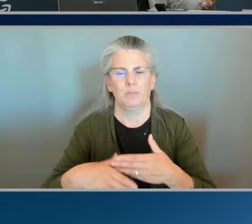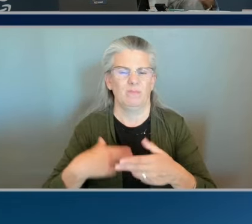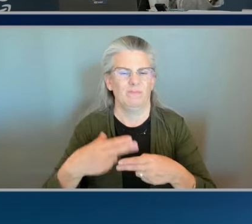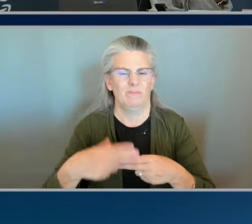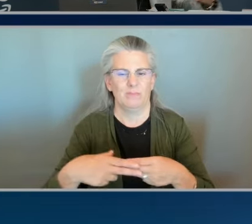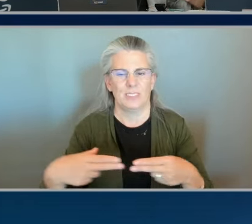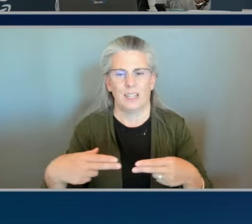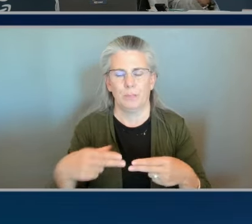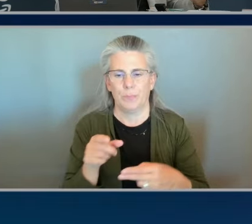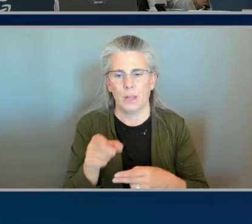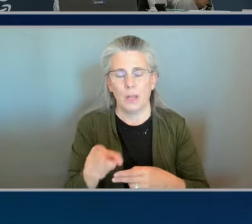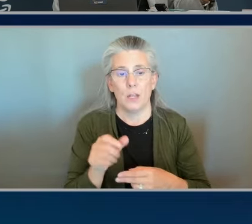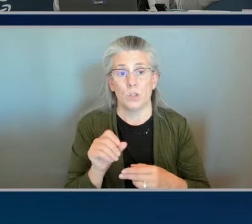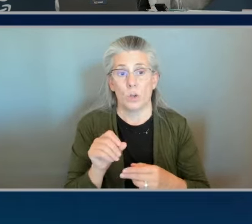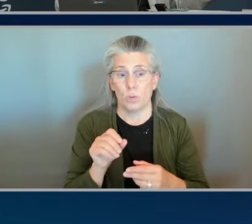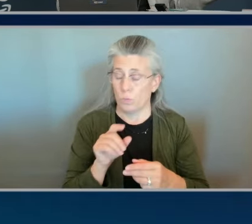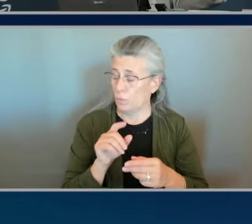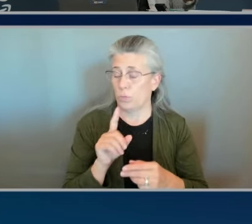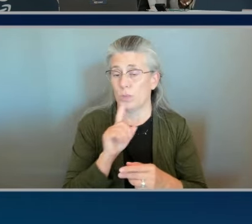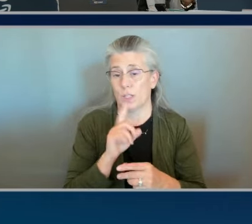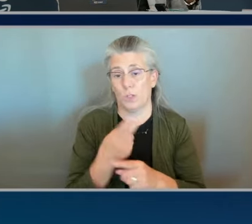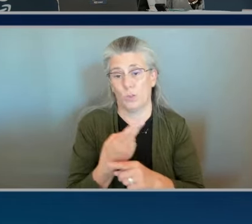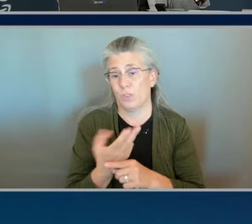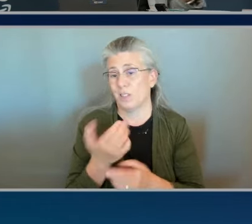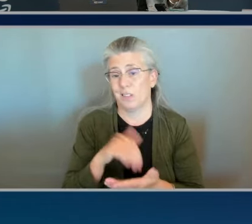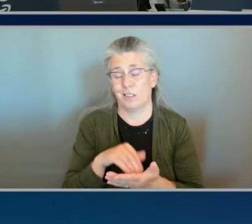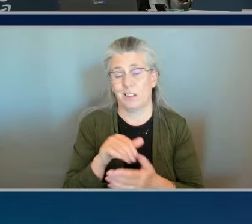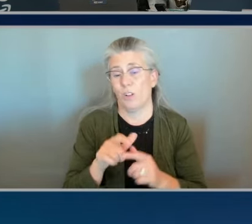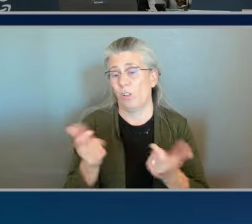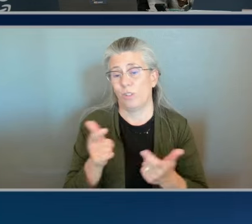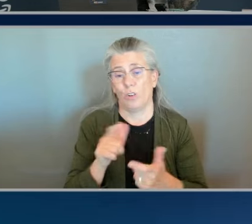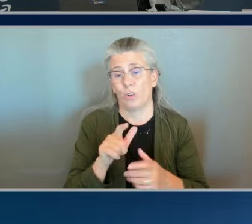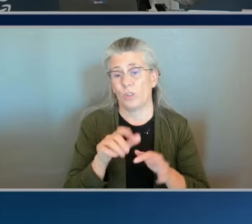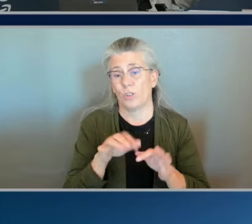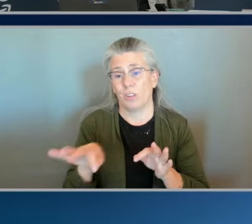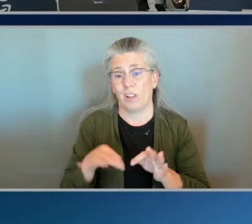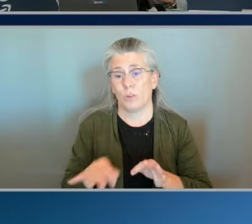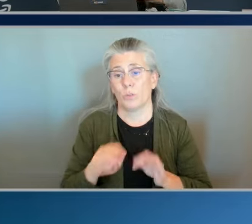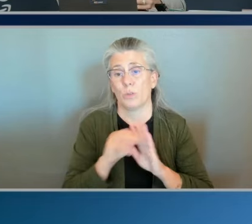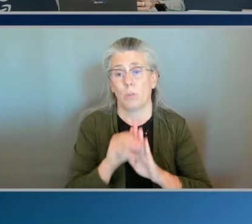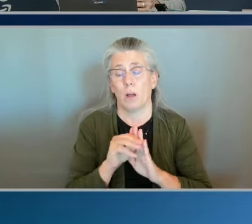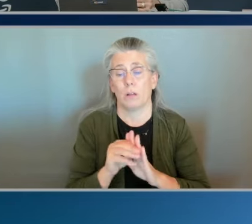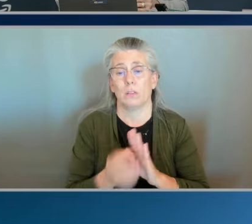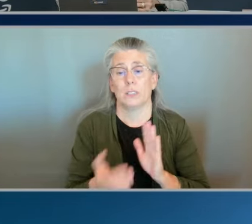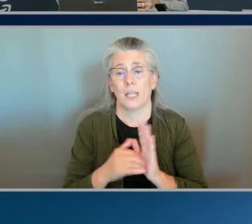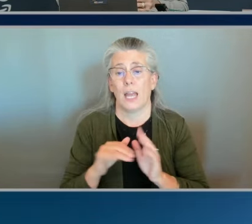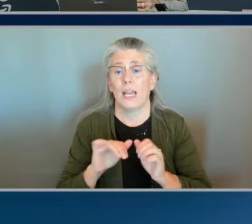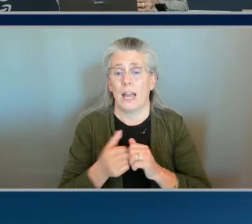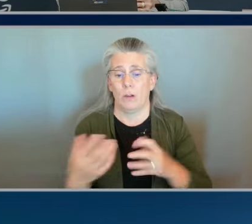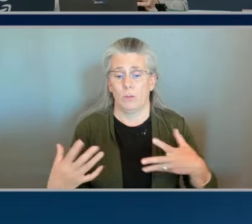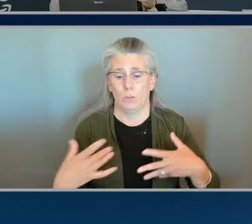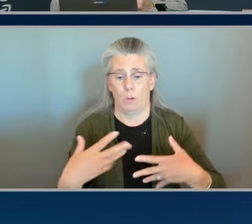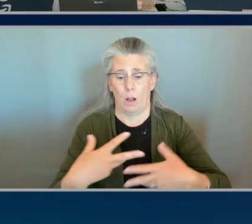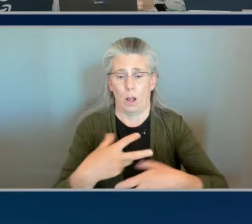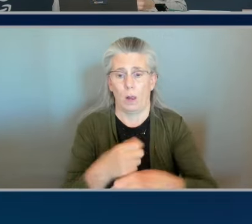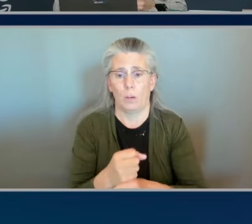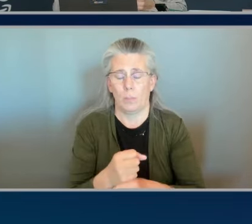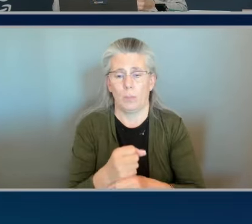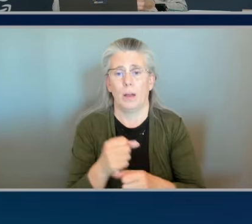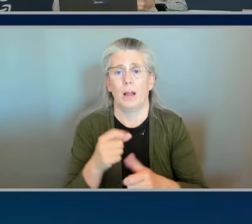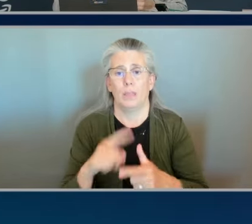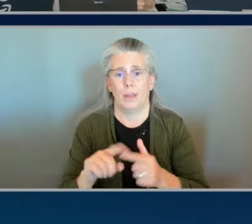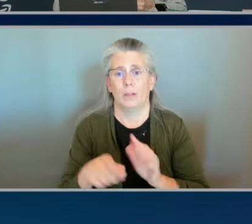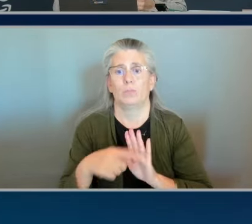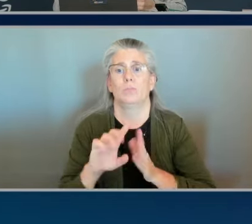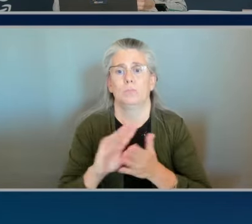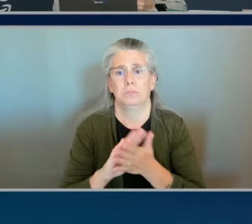our us using large language models to say now that we've extracted things put these things together and then of course all that has to get edited that's very interesting